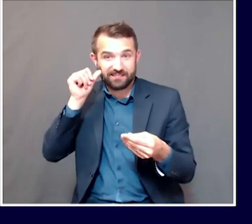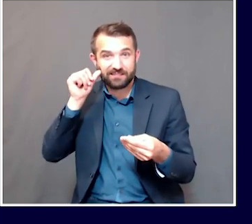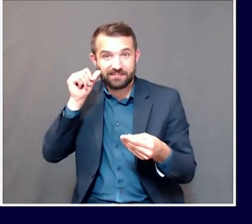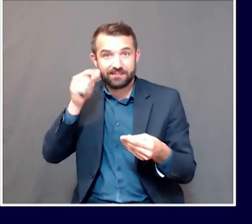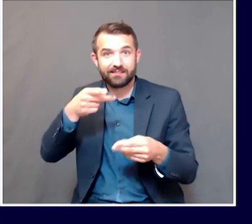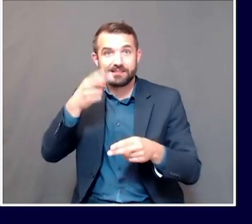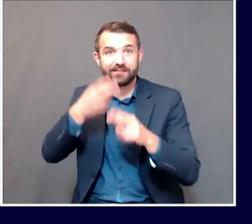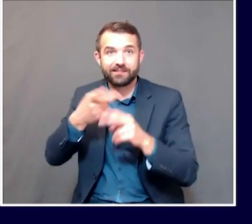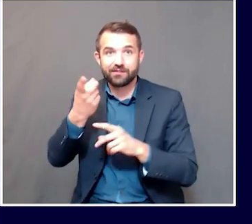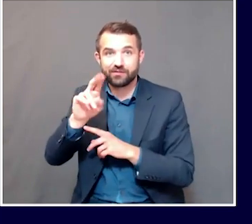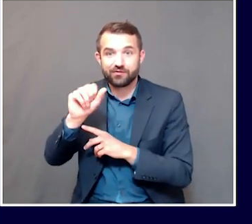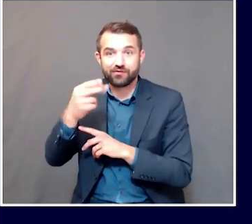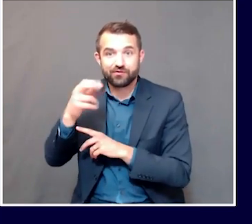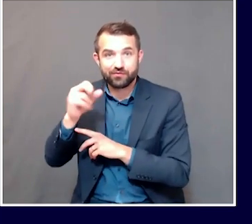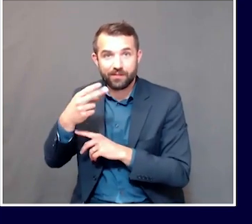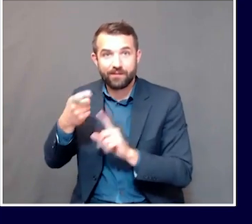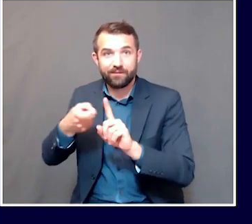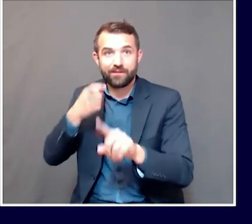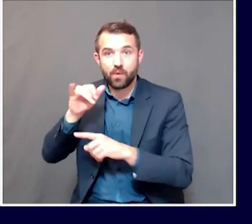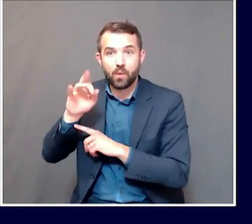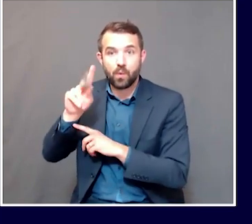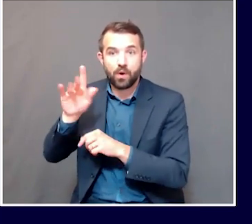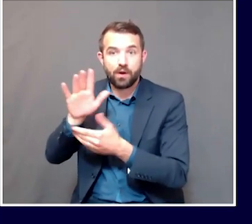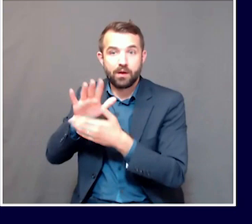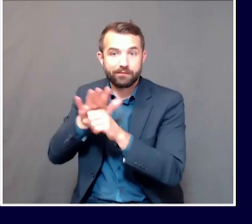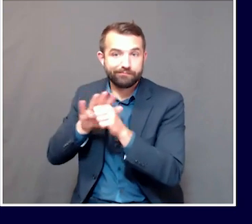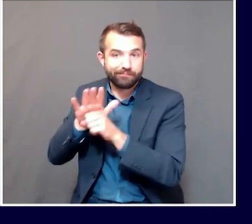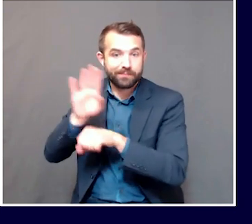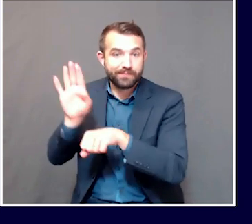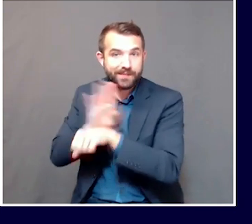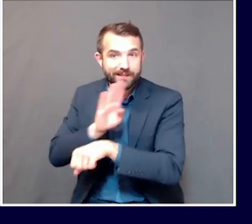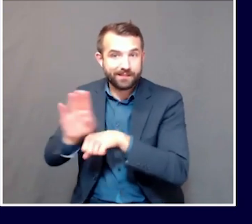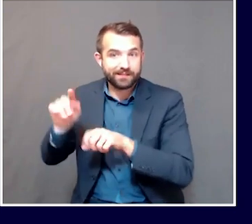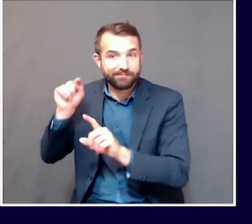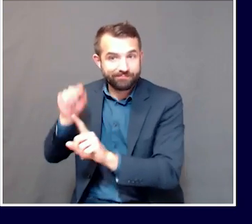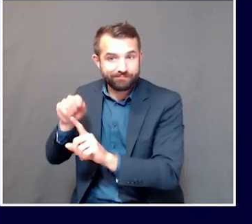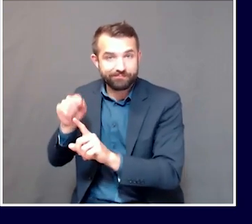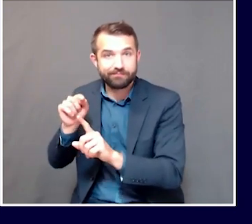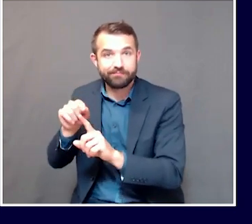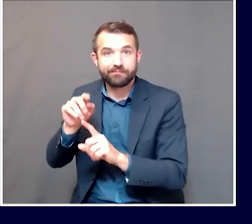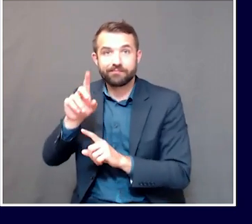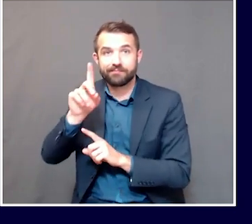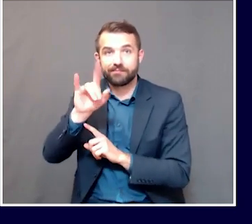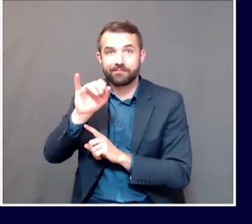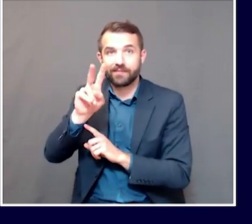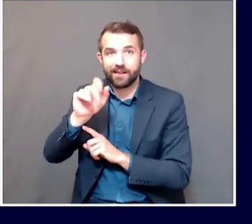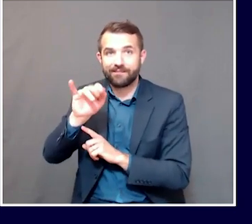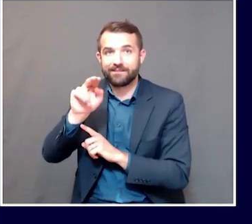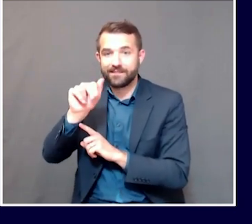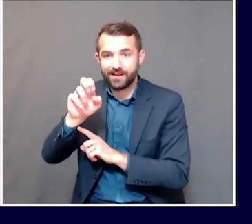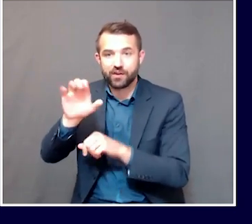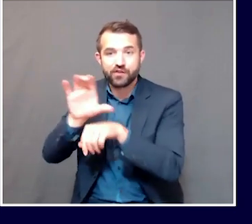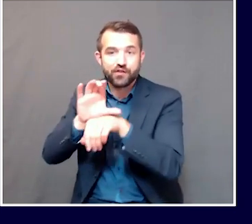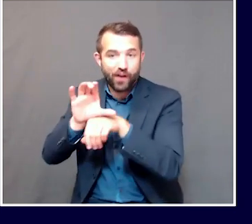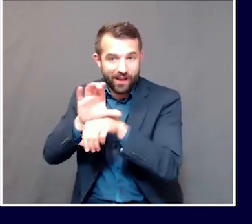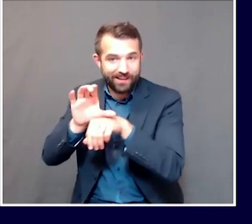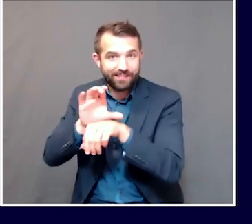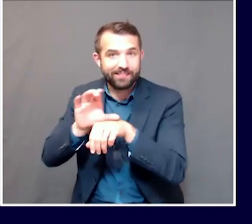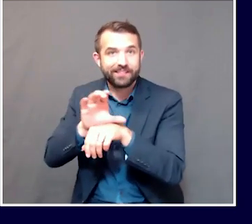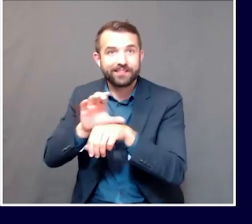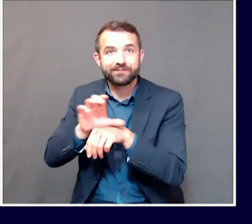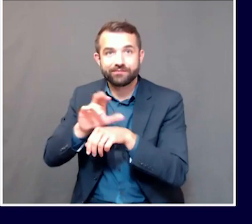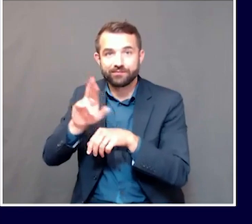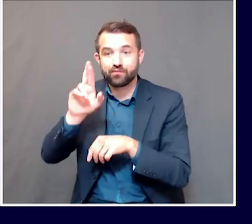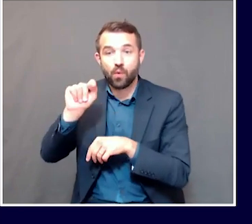and it's from a York County business, Divine Chocolates and Kate Nettick on Route 1. This package, it's very